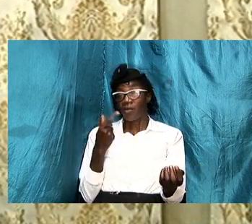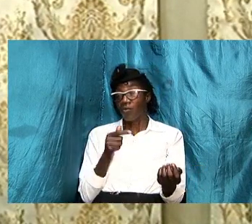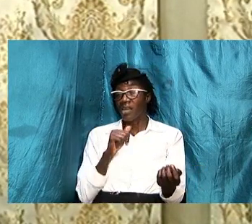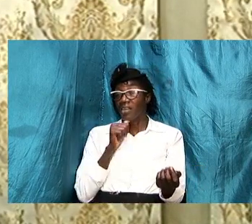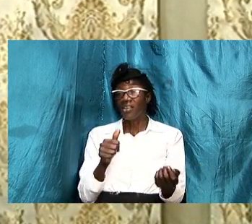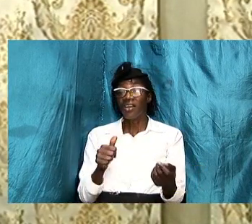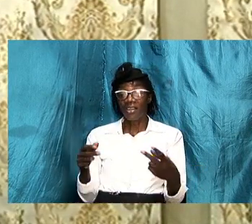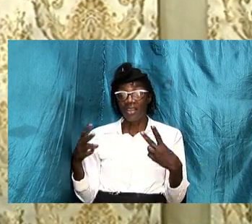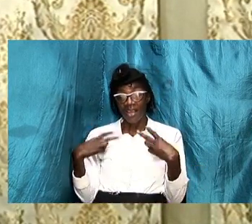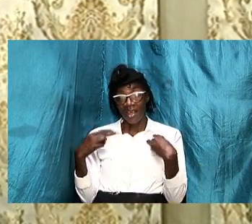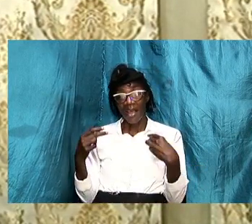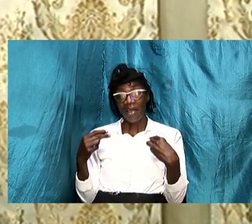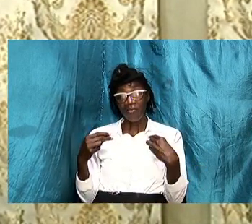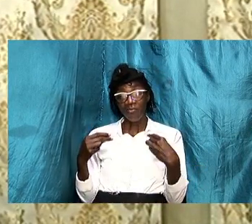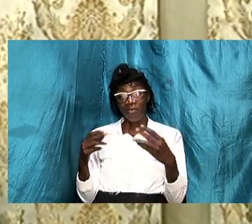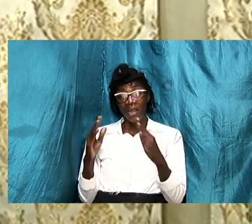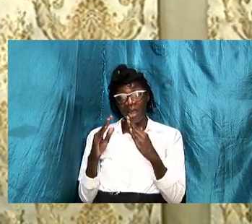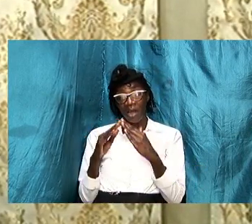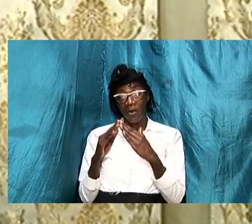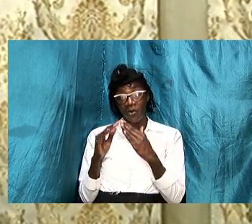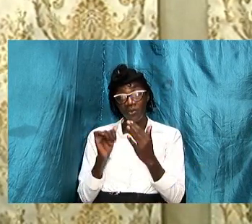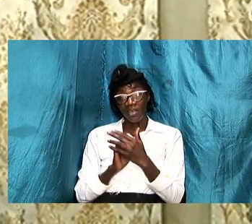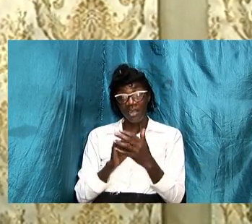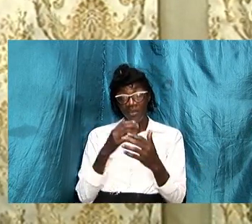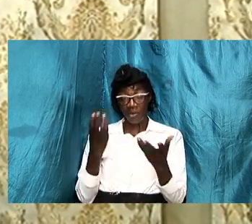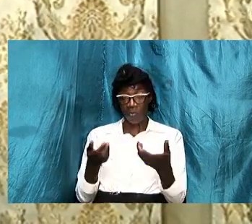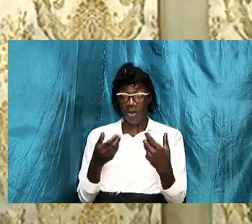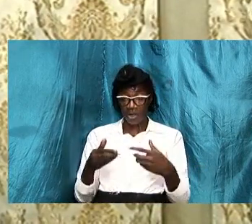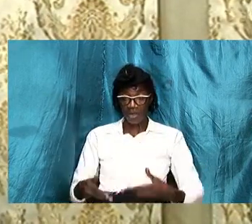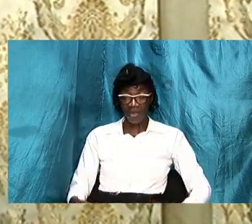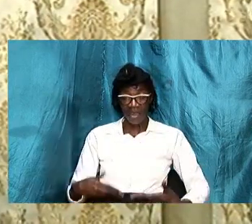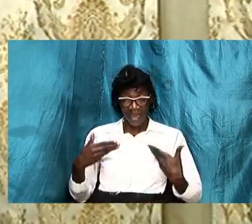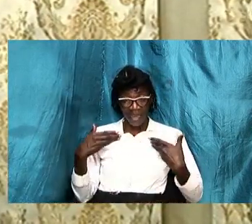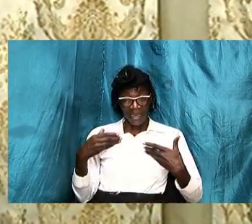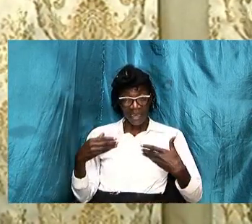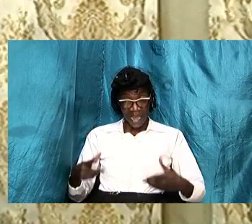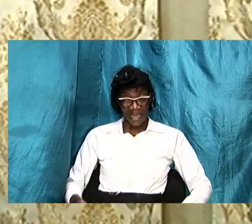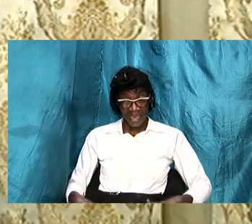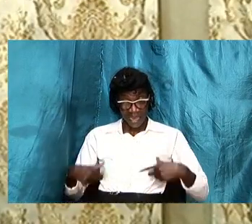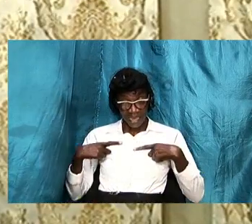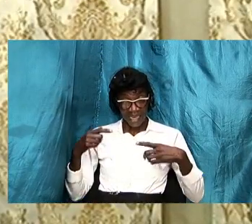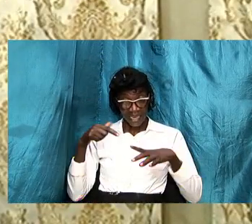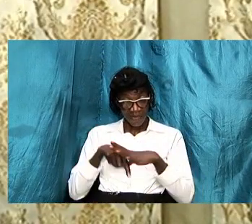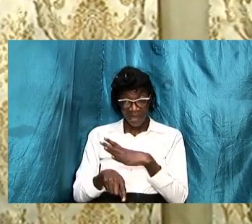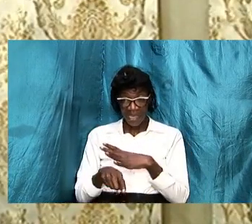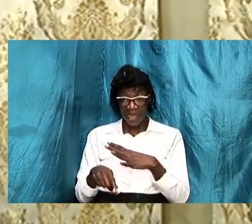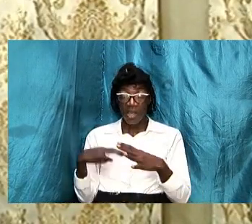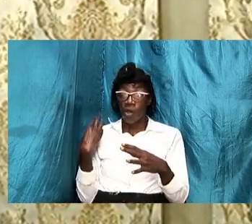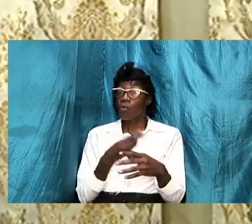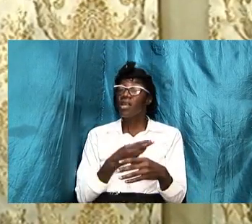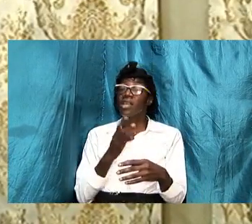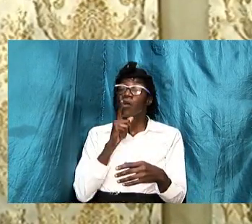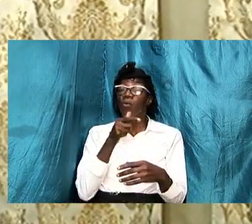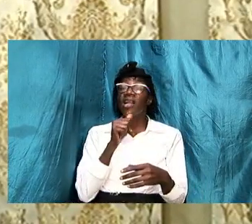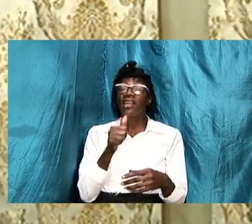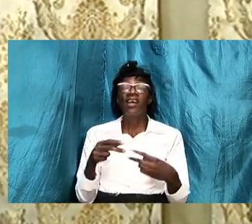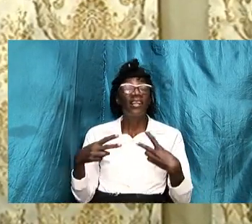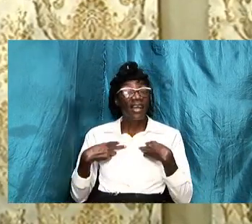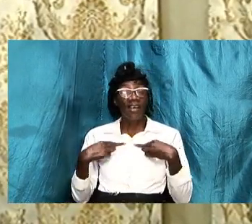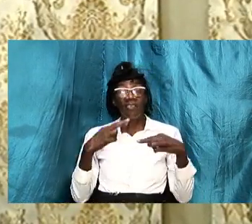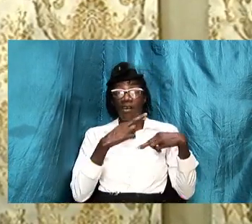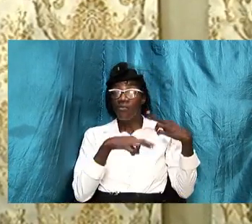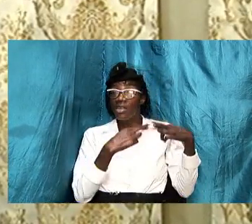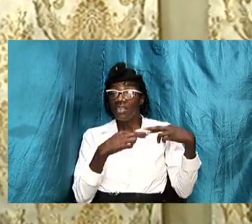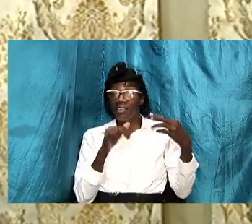a house that we want to live in we will not have a relationship that is worth